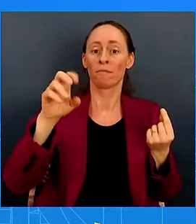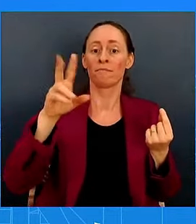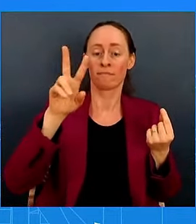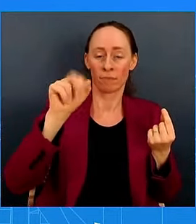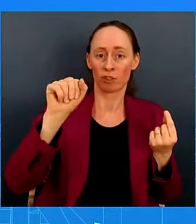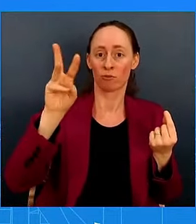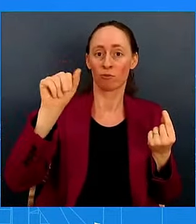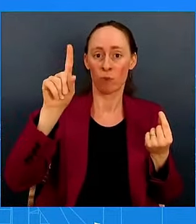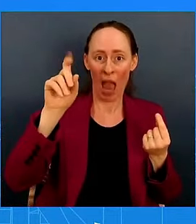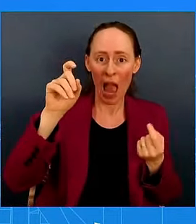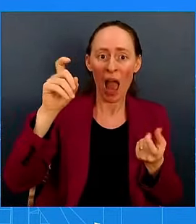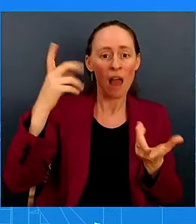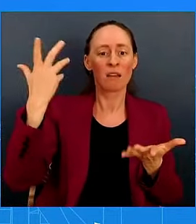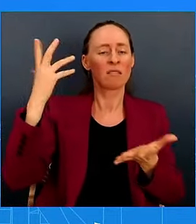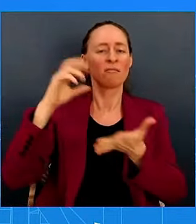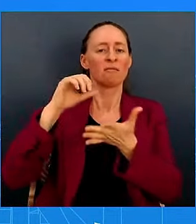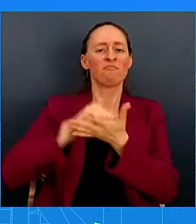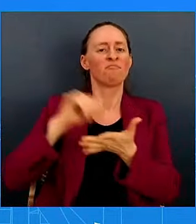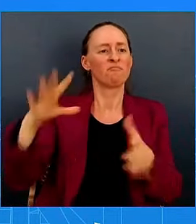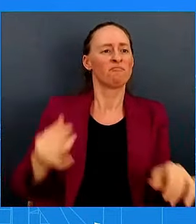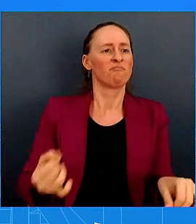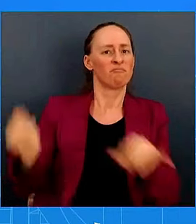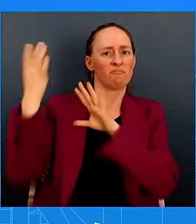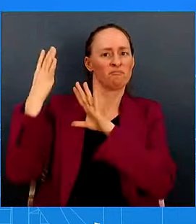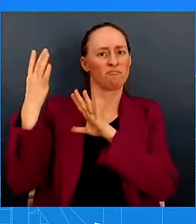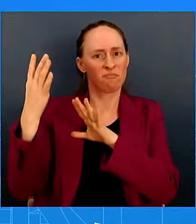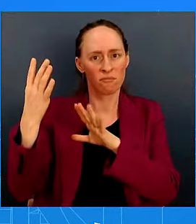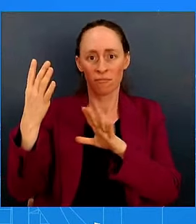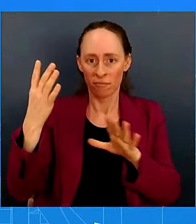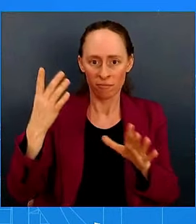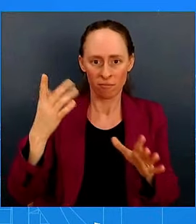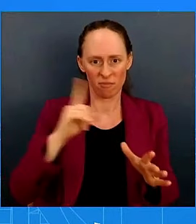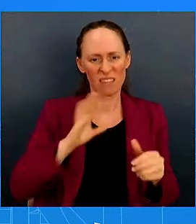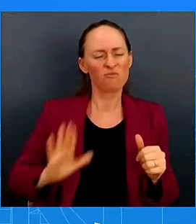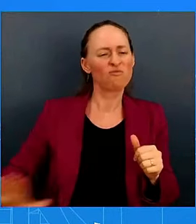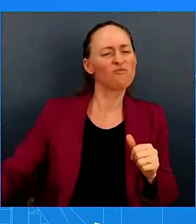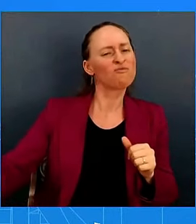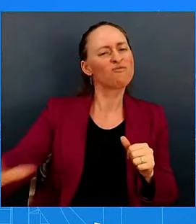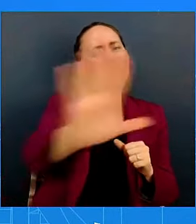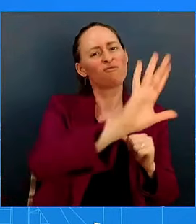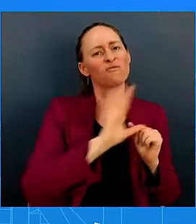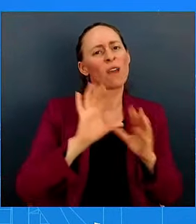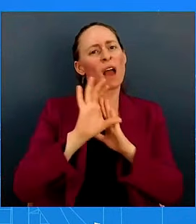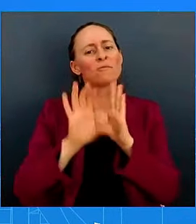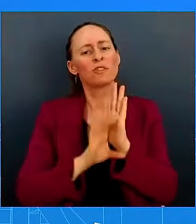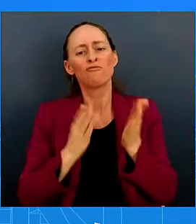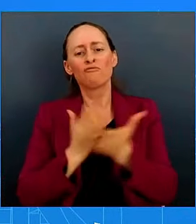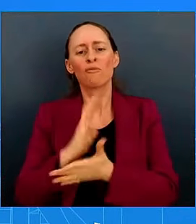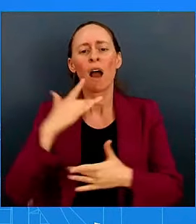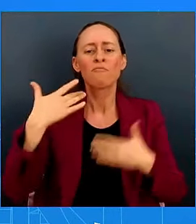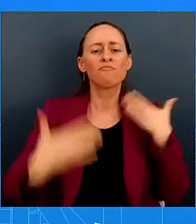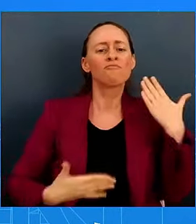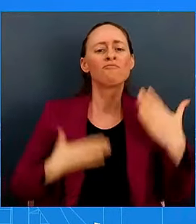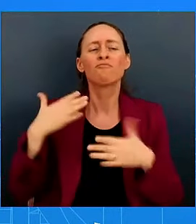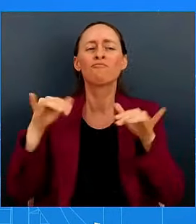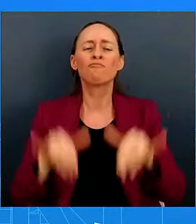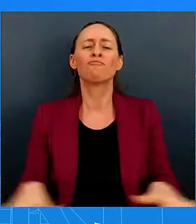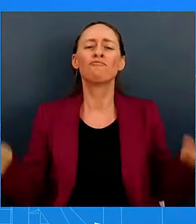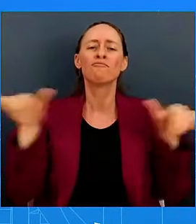constitutional right that was around for almost 50 years, which is Roe v. Wade, it led to now, you know,